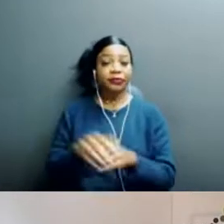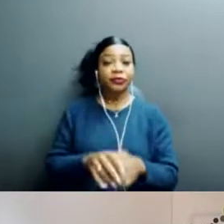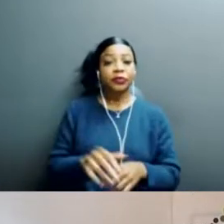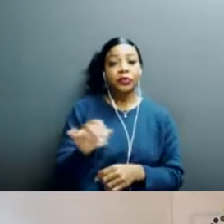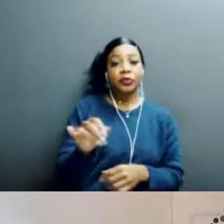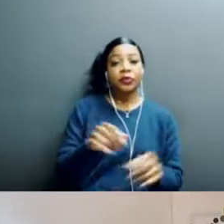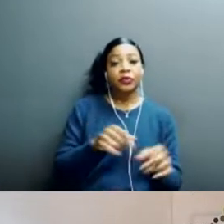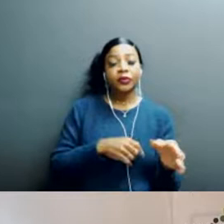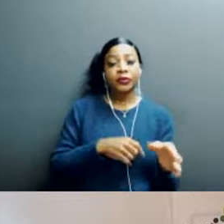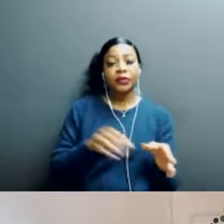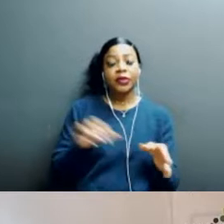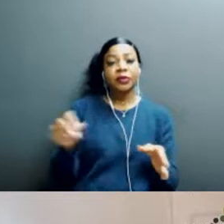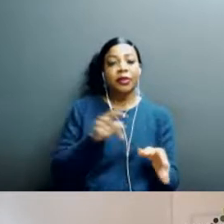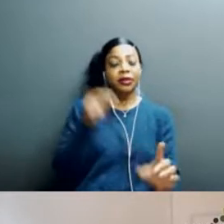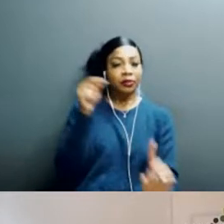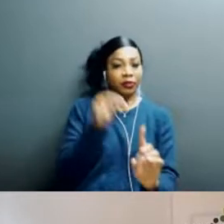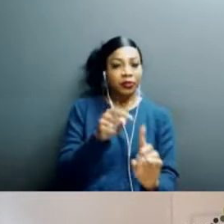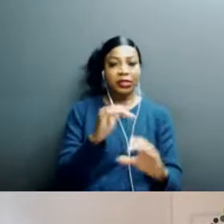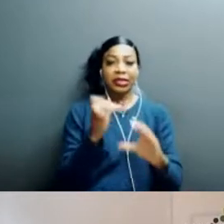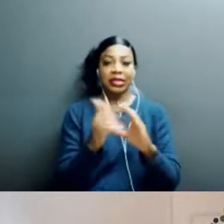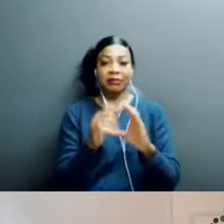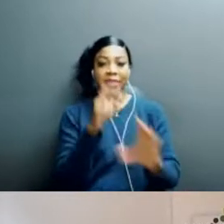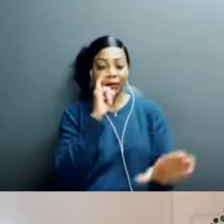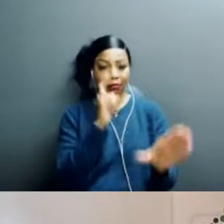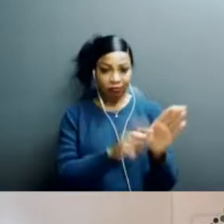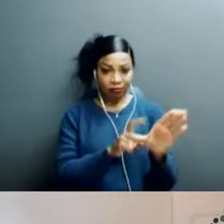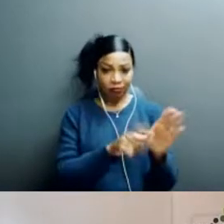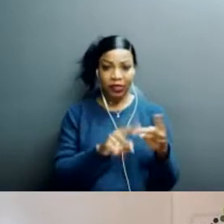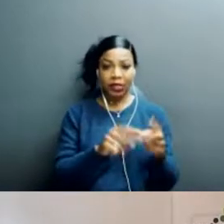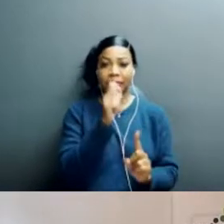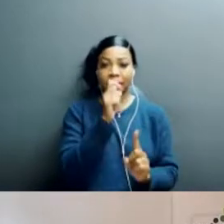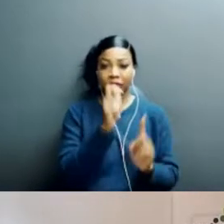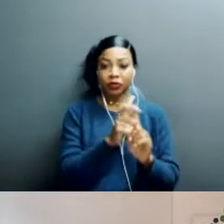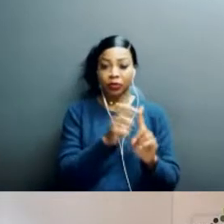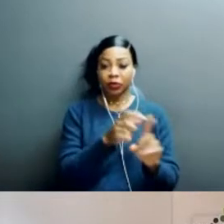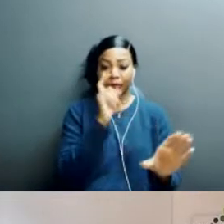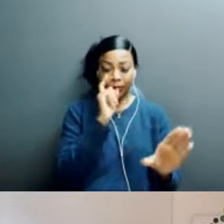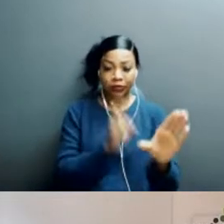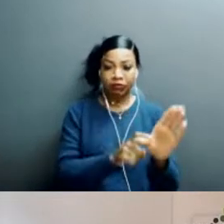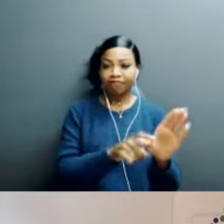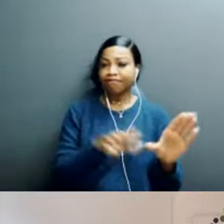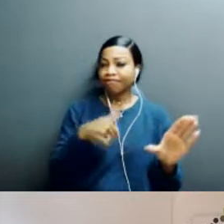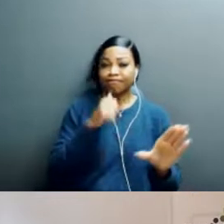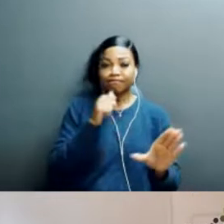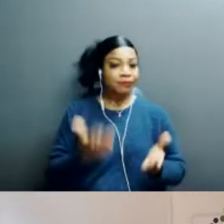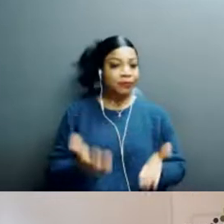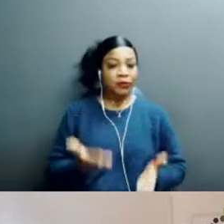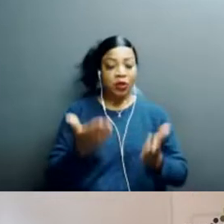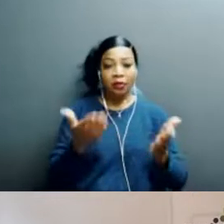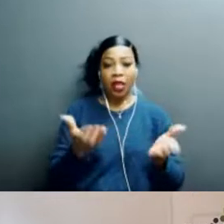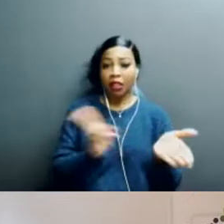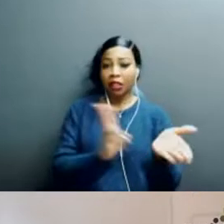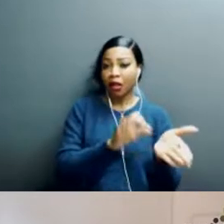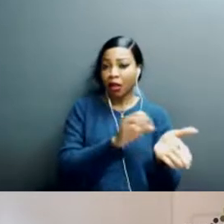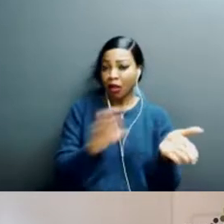the point of, uh, email compromises and your password being compromised. I don't recommend that you log off of